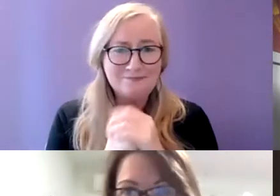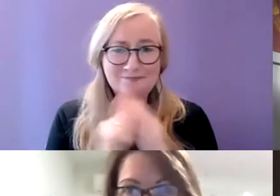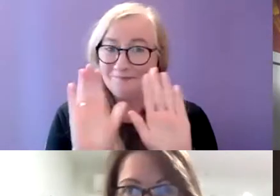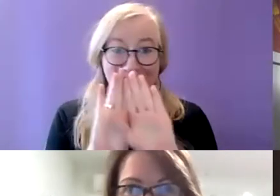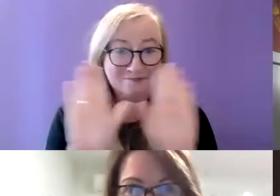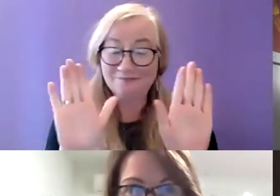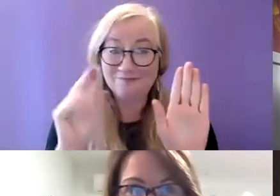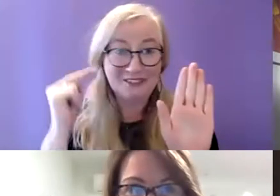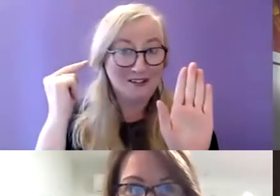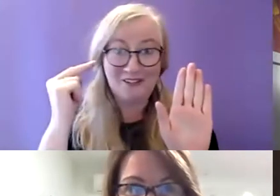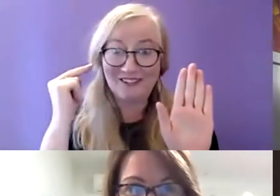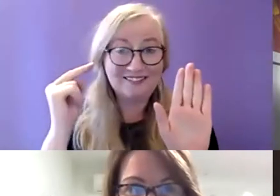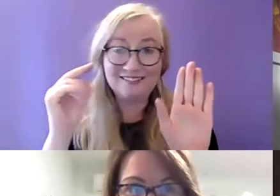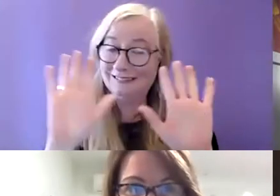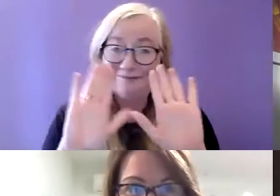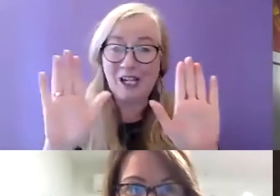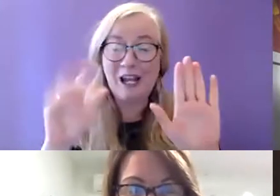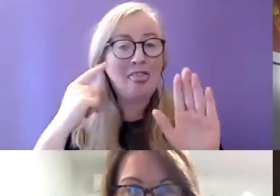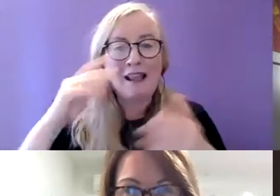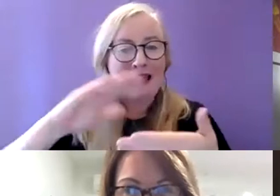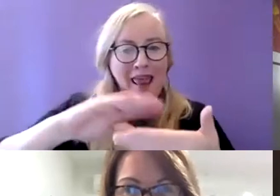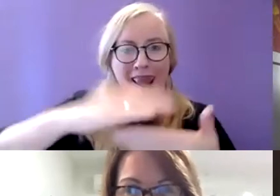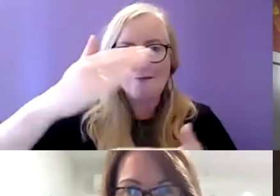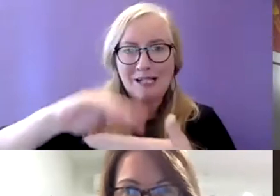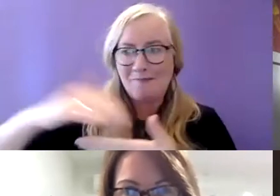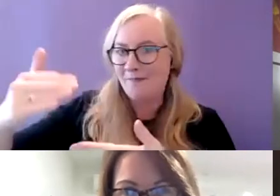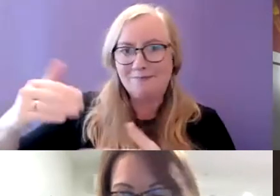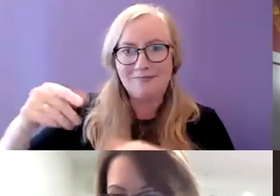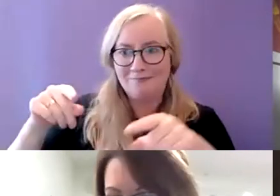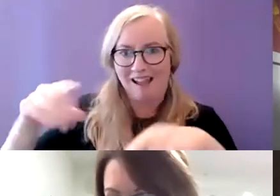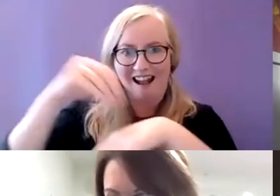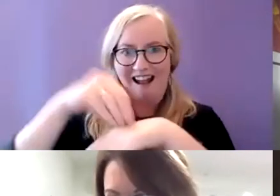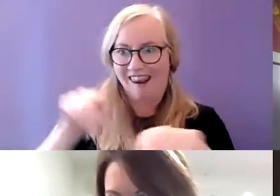I think you've got two laptops on Eamon you'd need to turn one of them off